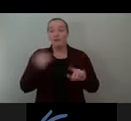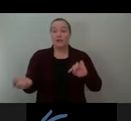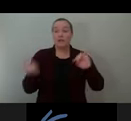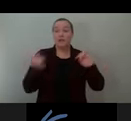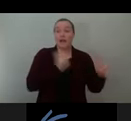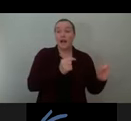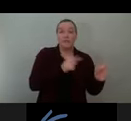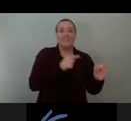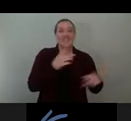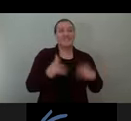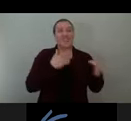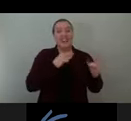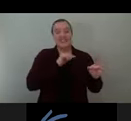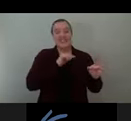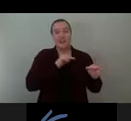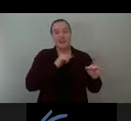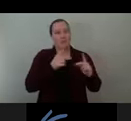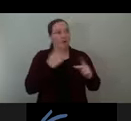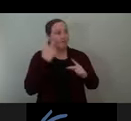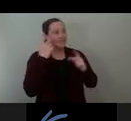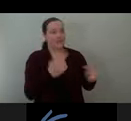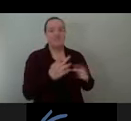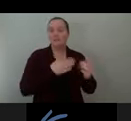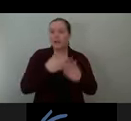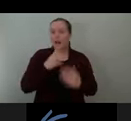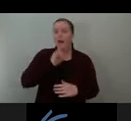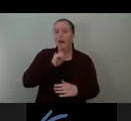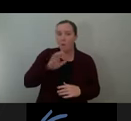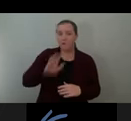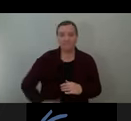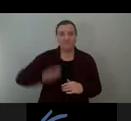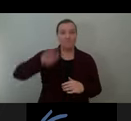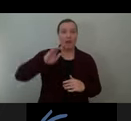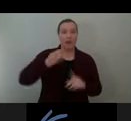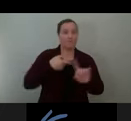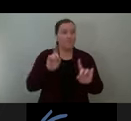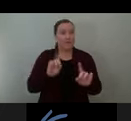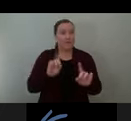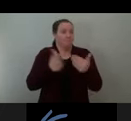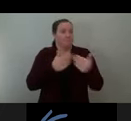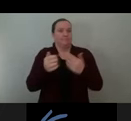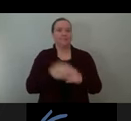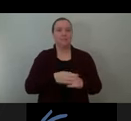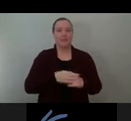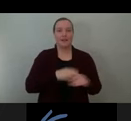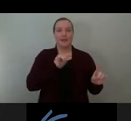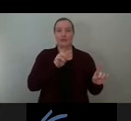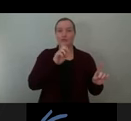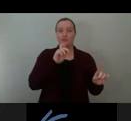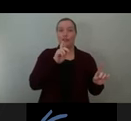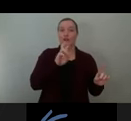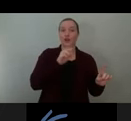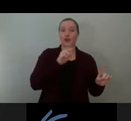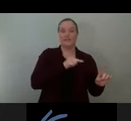when they visit, regardless of their age or where they are from. Trekker competes with ghosts, ghouls, witches, and